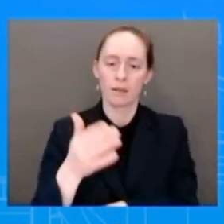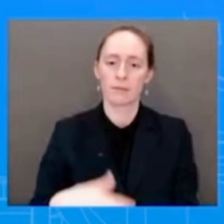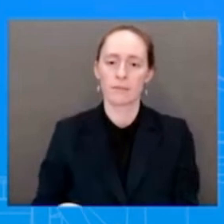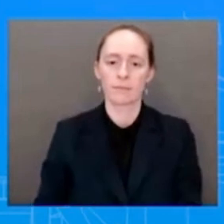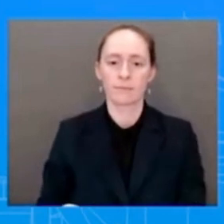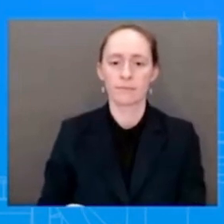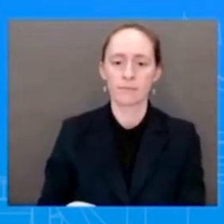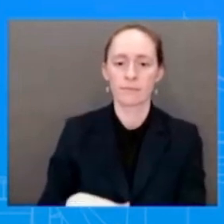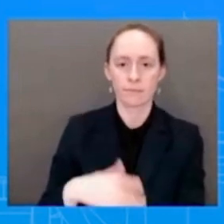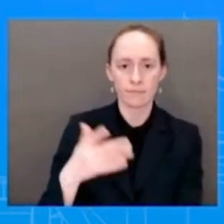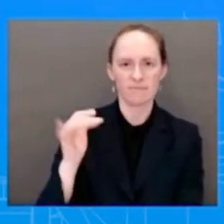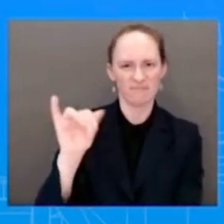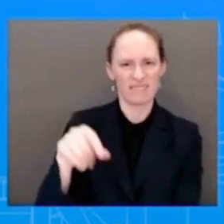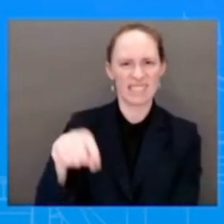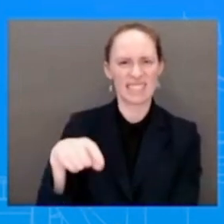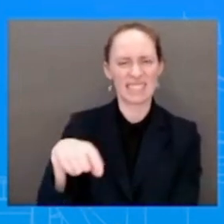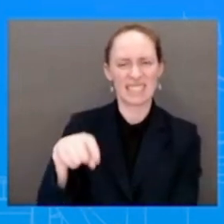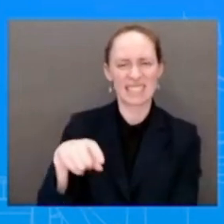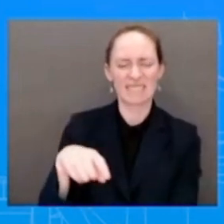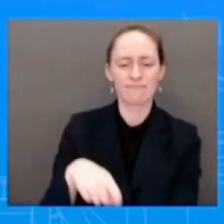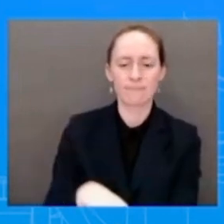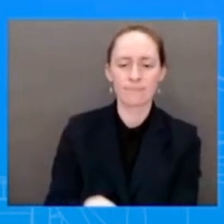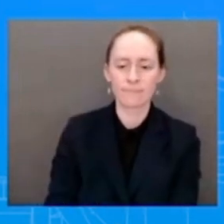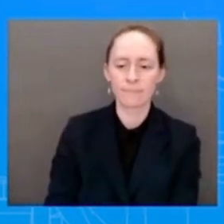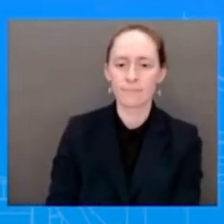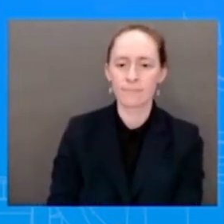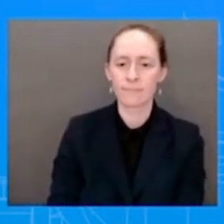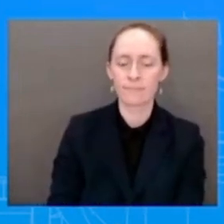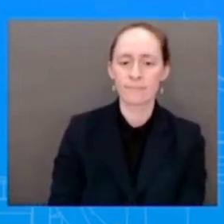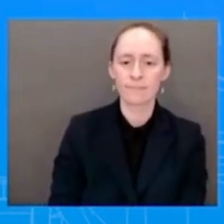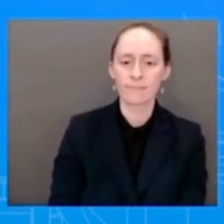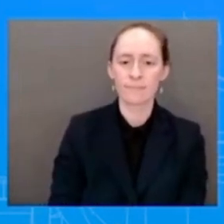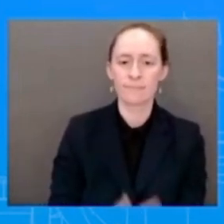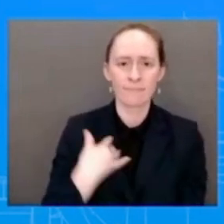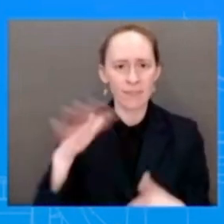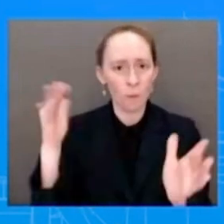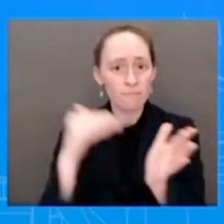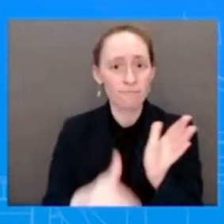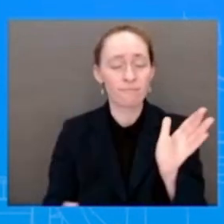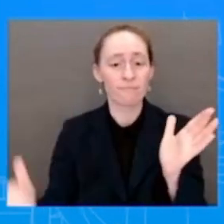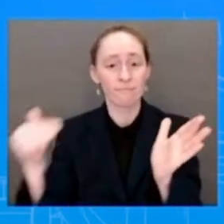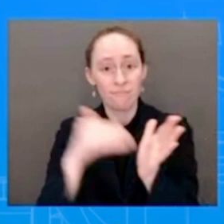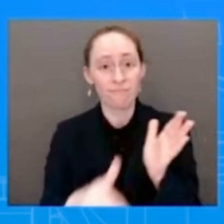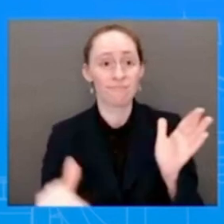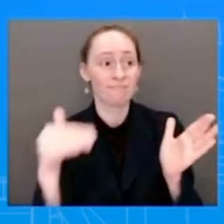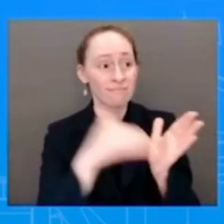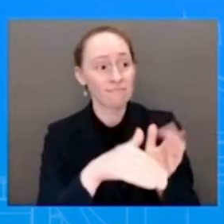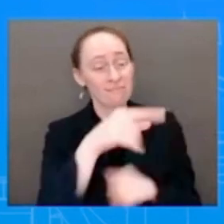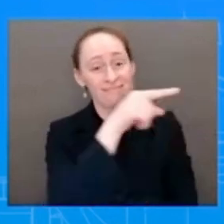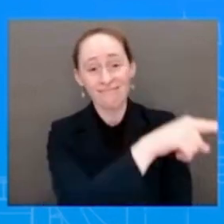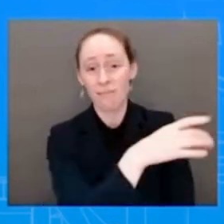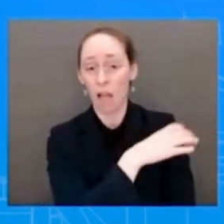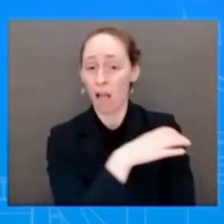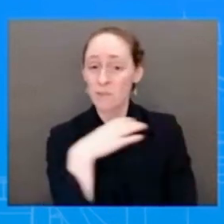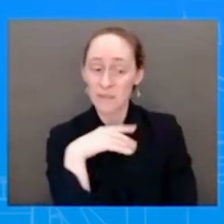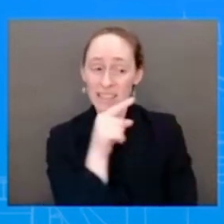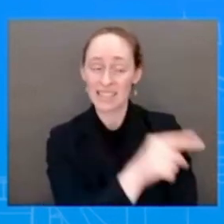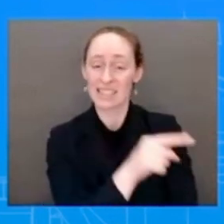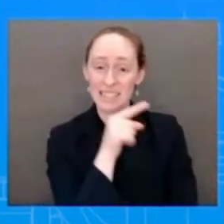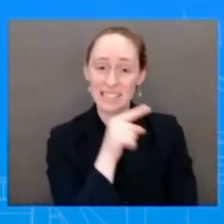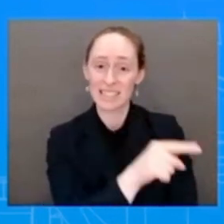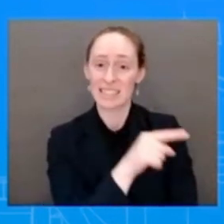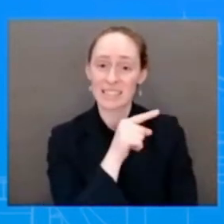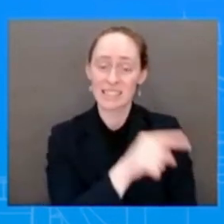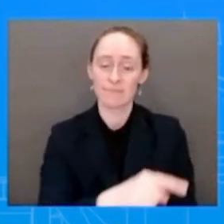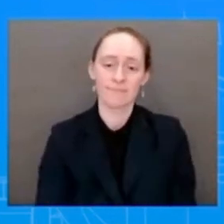legislative action, we need Congress to act, so that we can see change in states and in cities. Right now, as you know, I just laid this